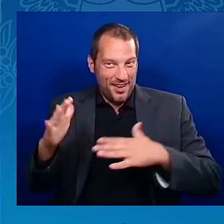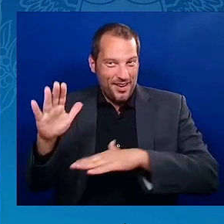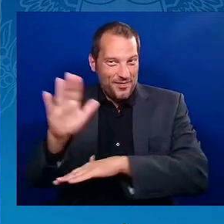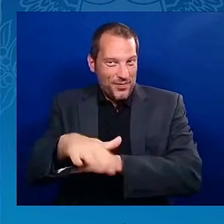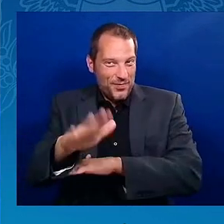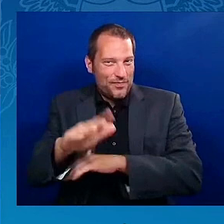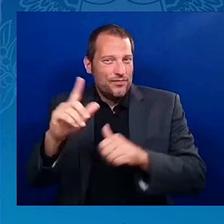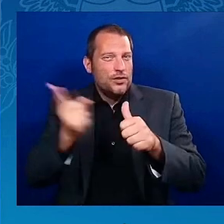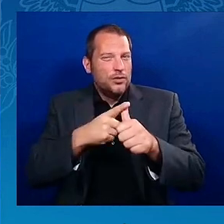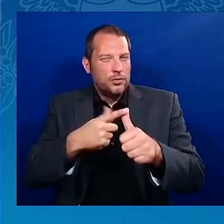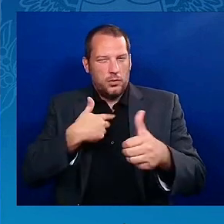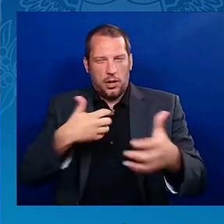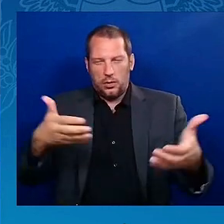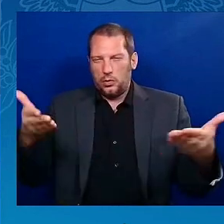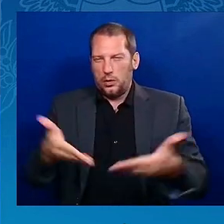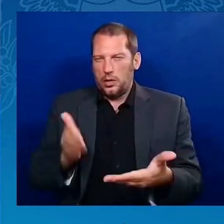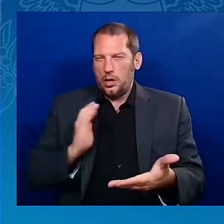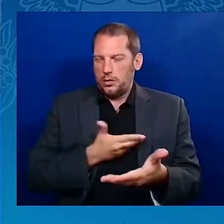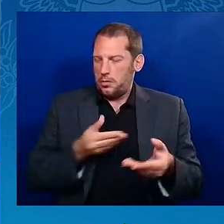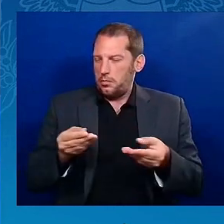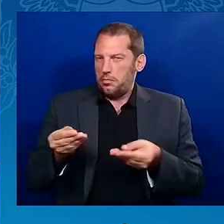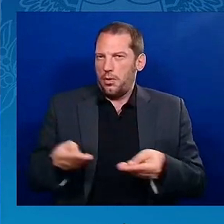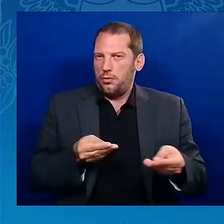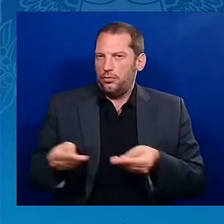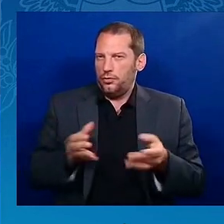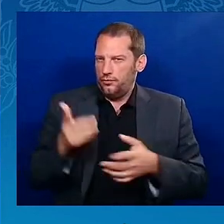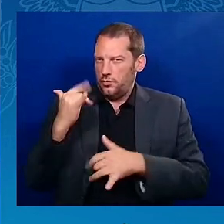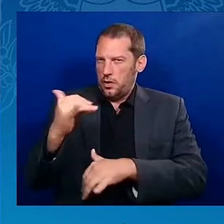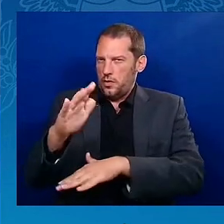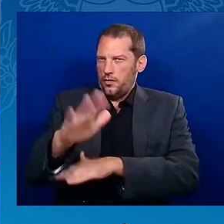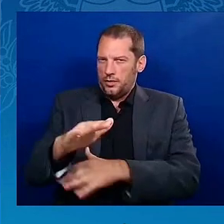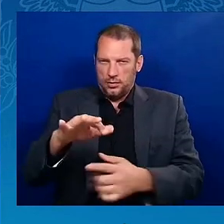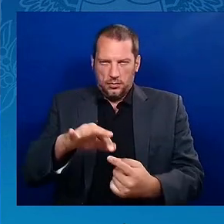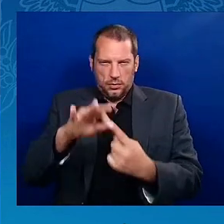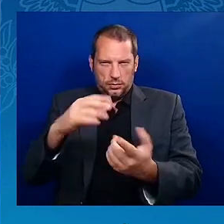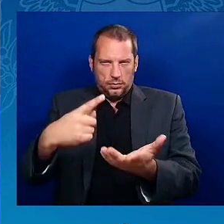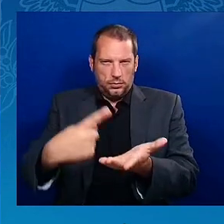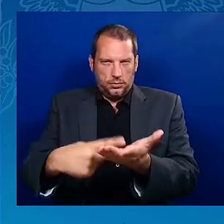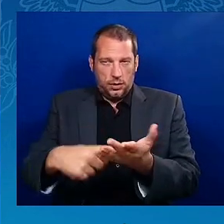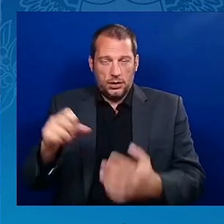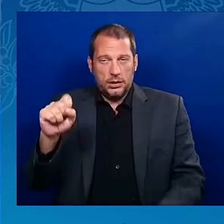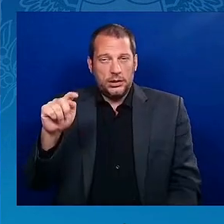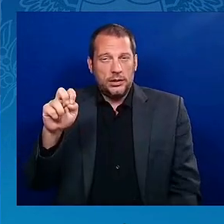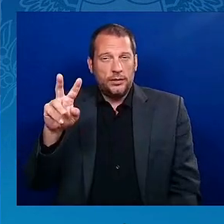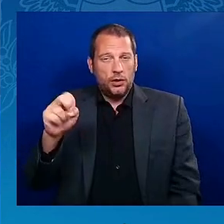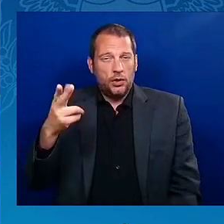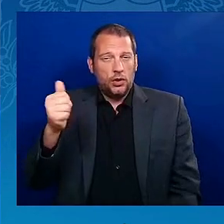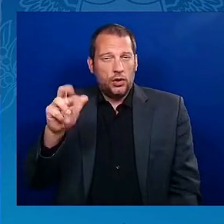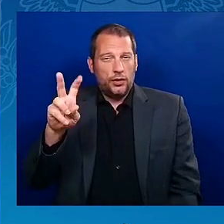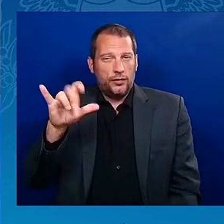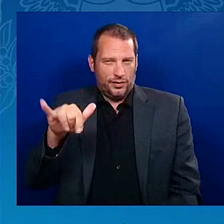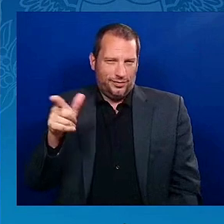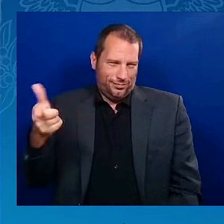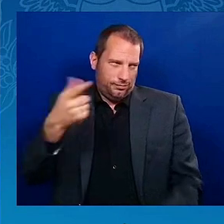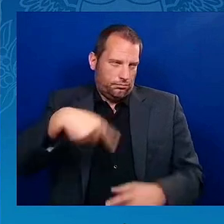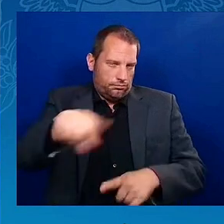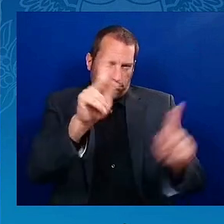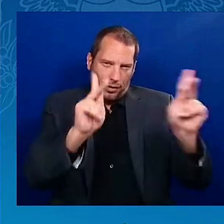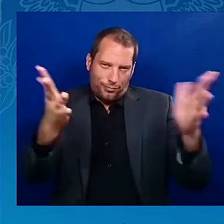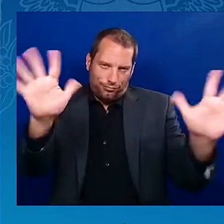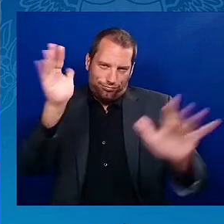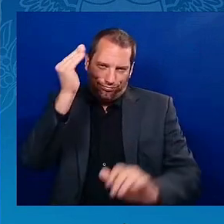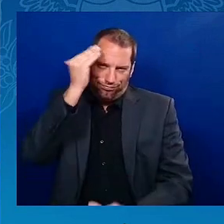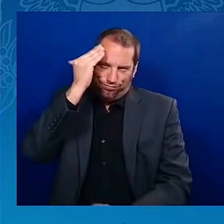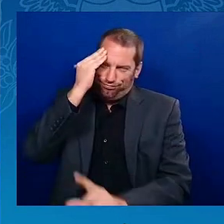discussion. Steve Harvey is no stranger to anybody in this room. He's a well-renowned